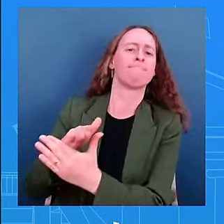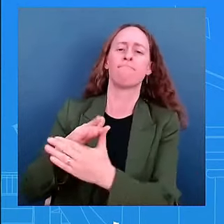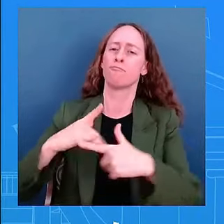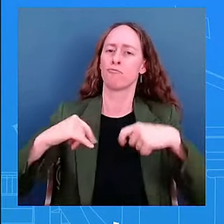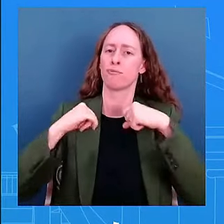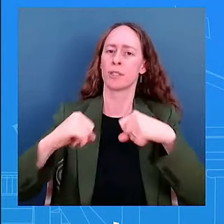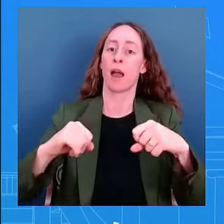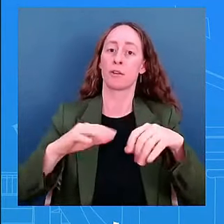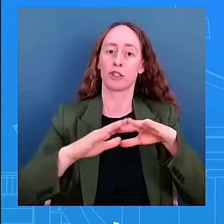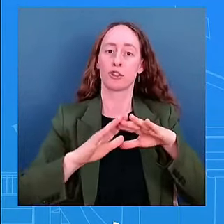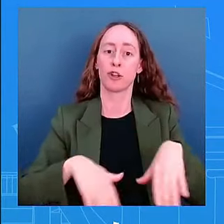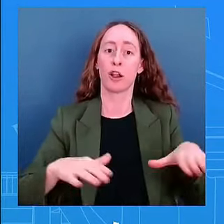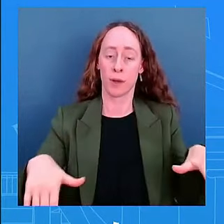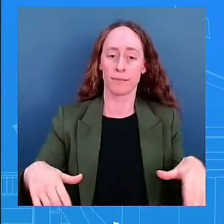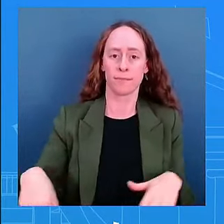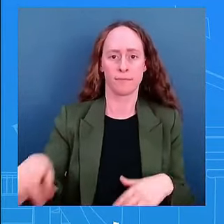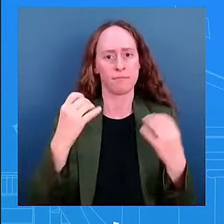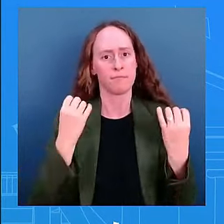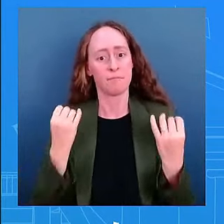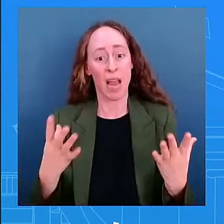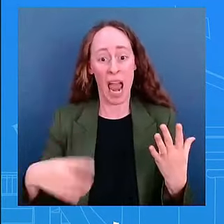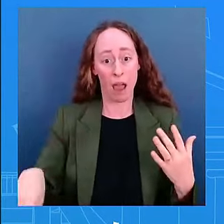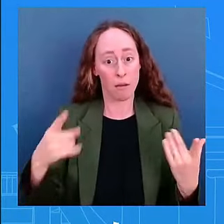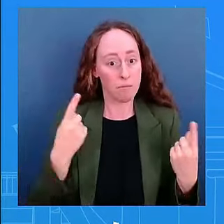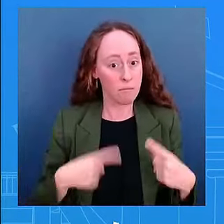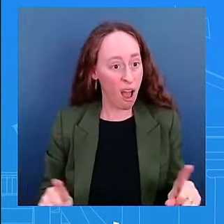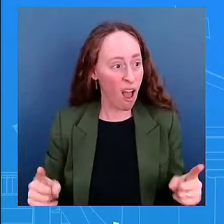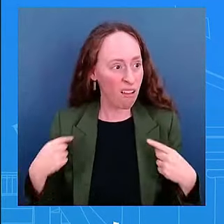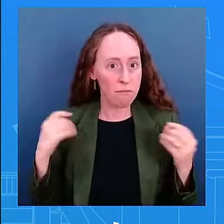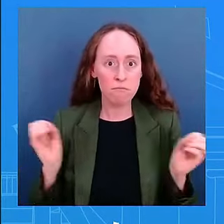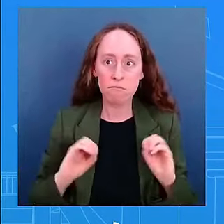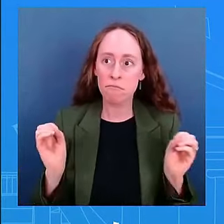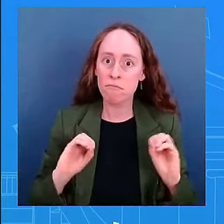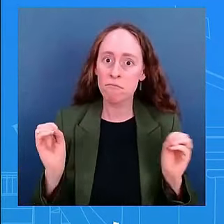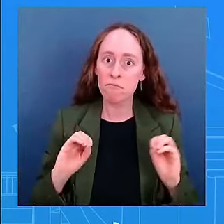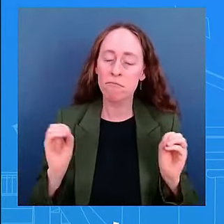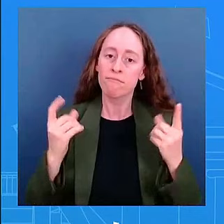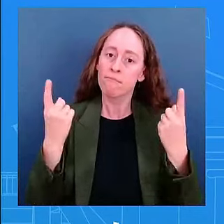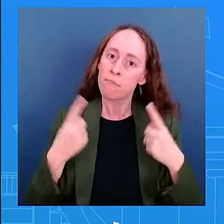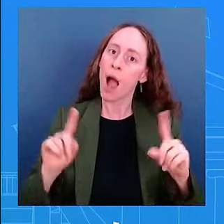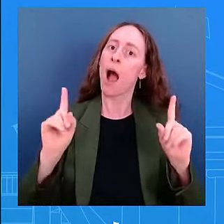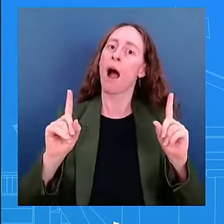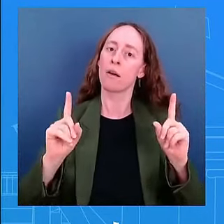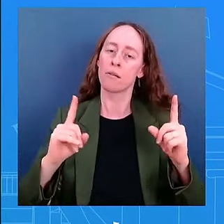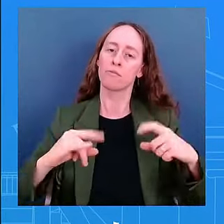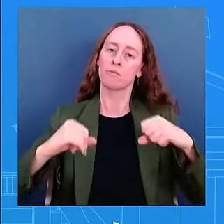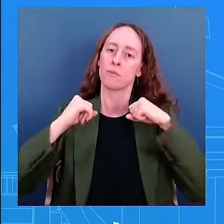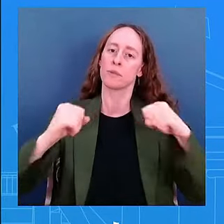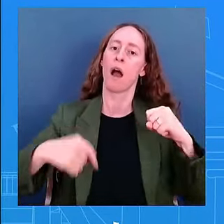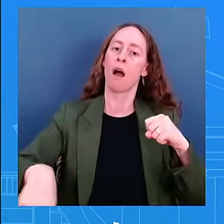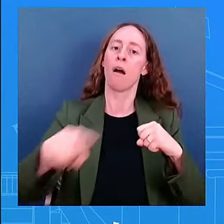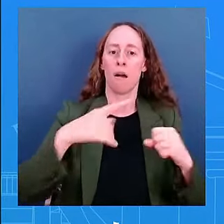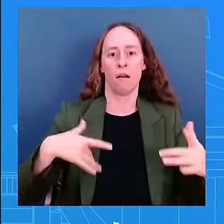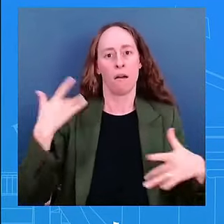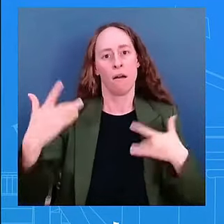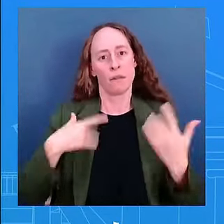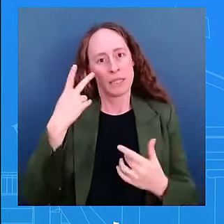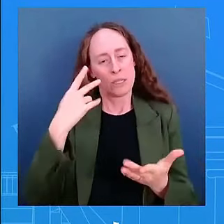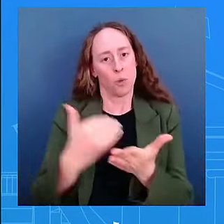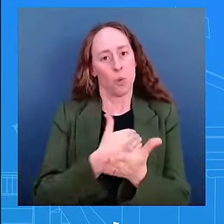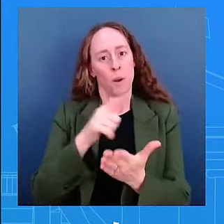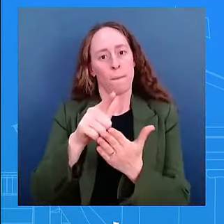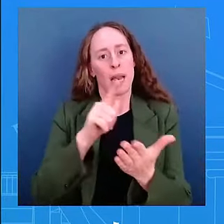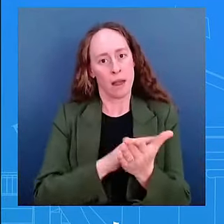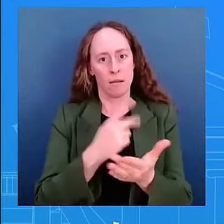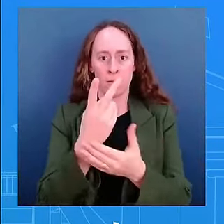privacy protections they deserve and with and which this bill provides and he is pleased with the overwhelming bipartisan